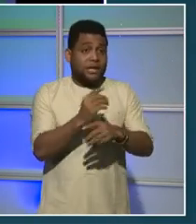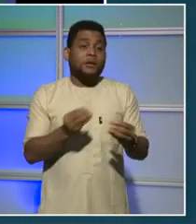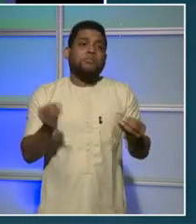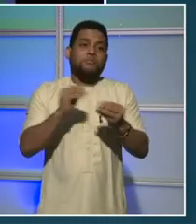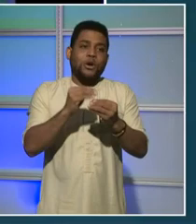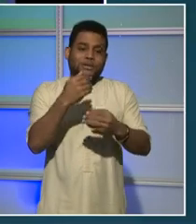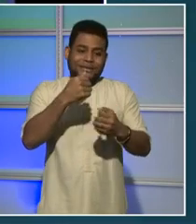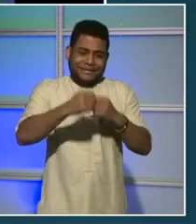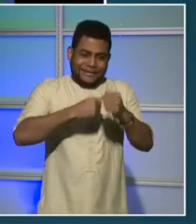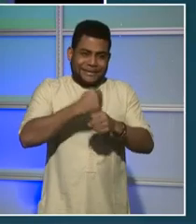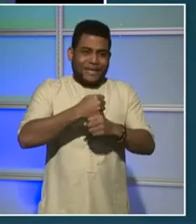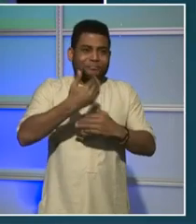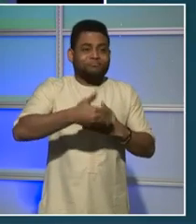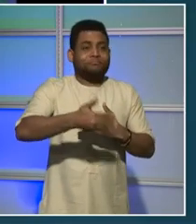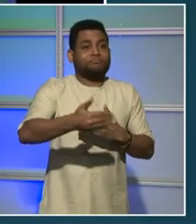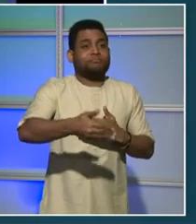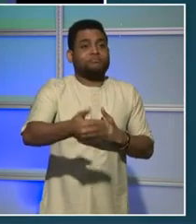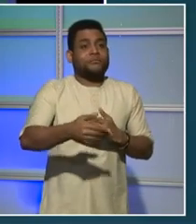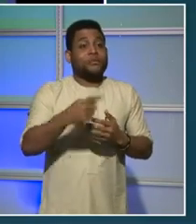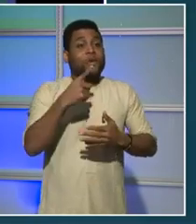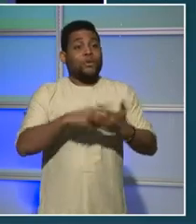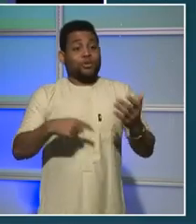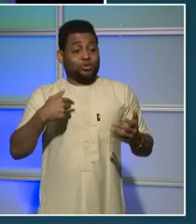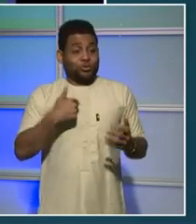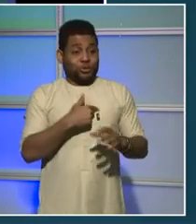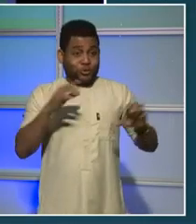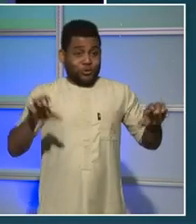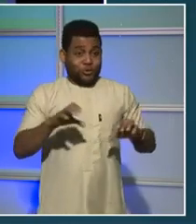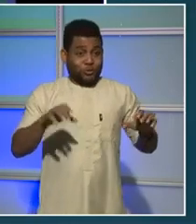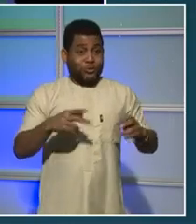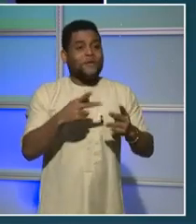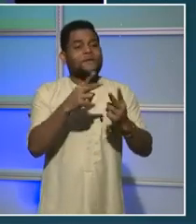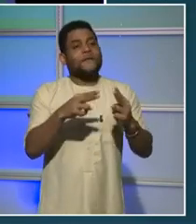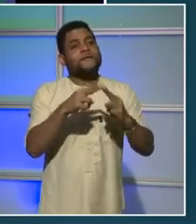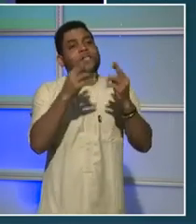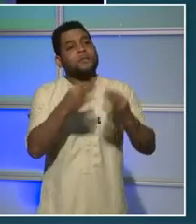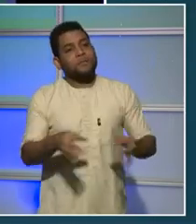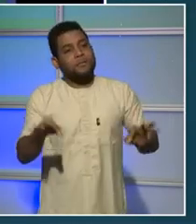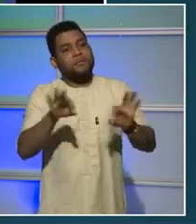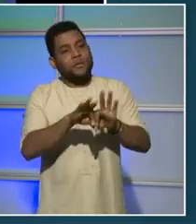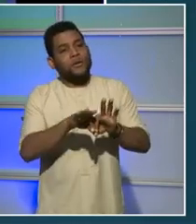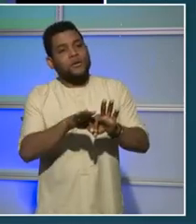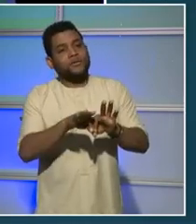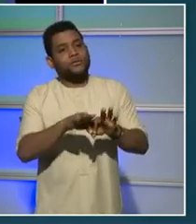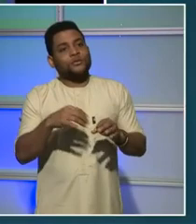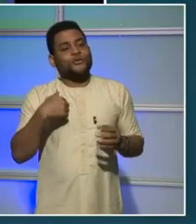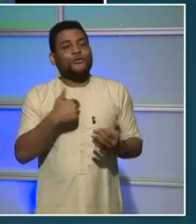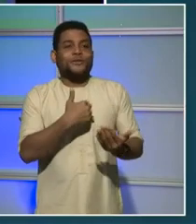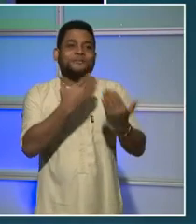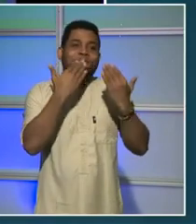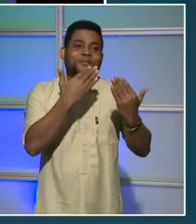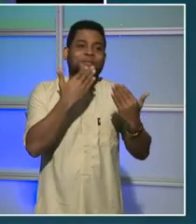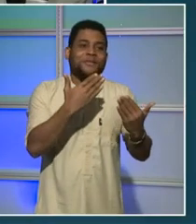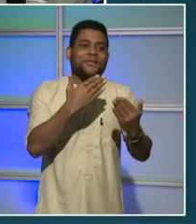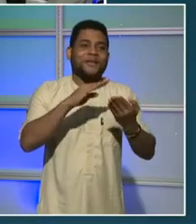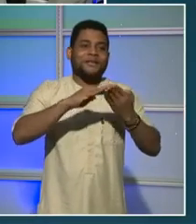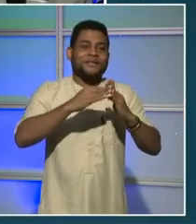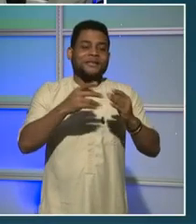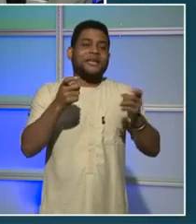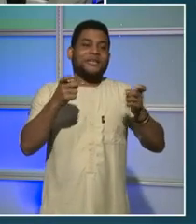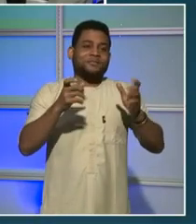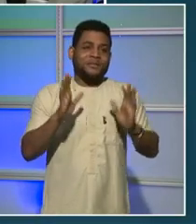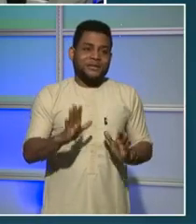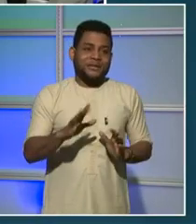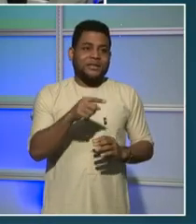extremely important. I also want to thank the city administrator and the deputy mayors who you have heard from. They represent